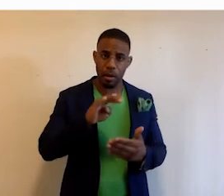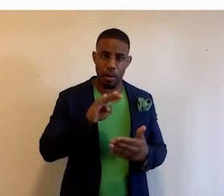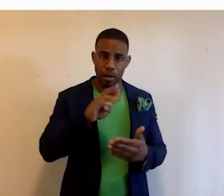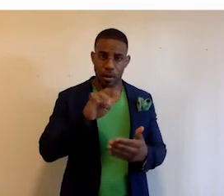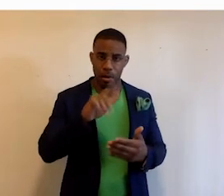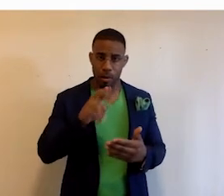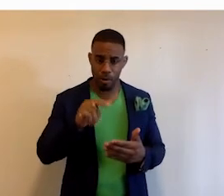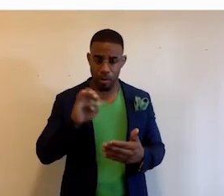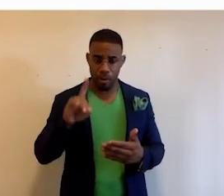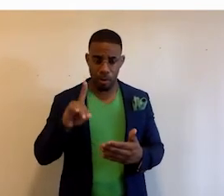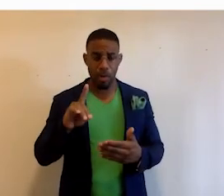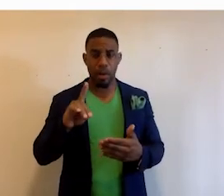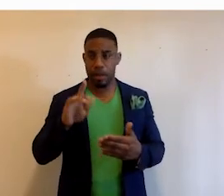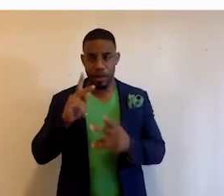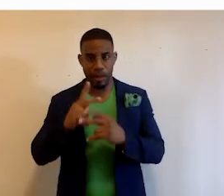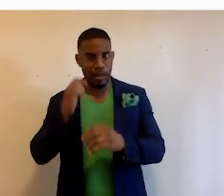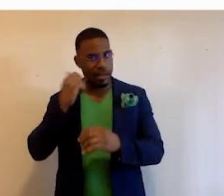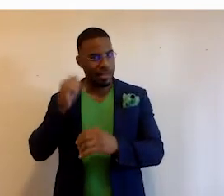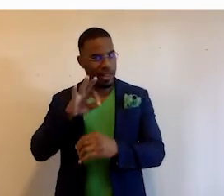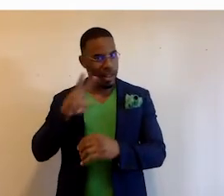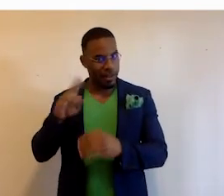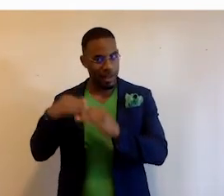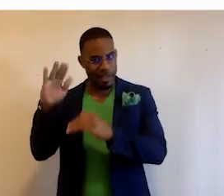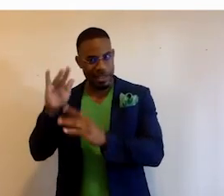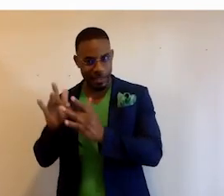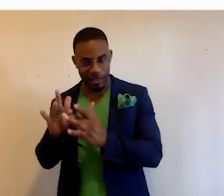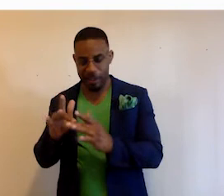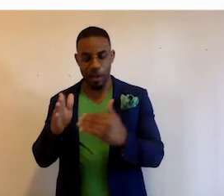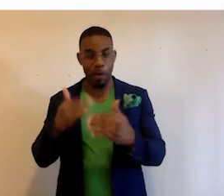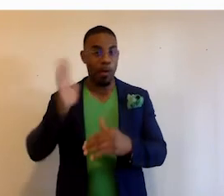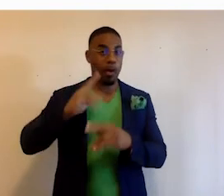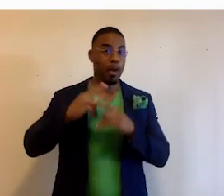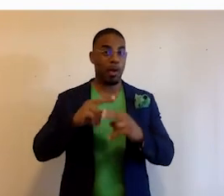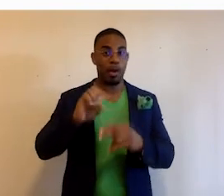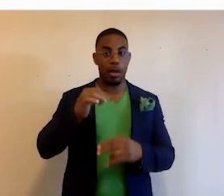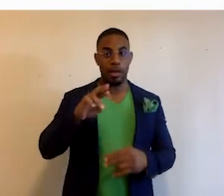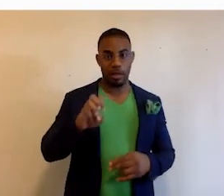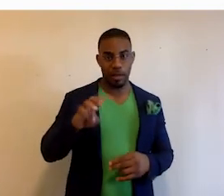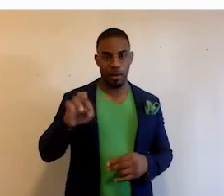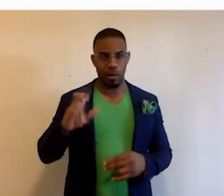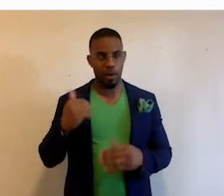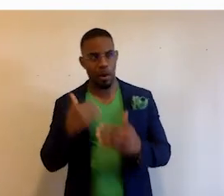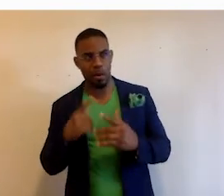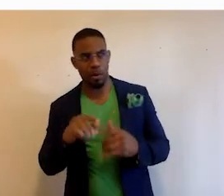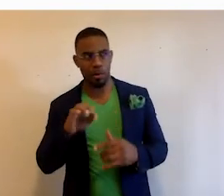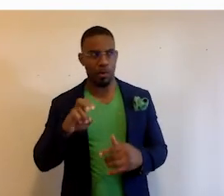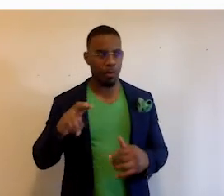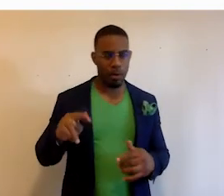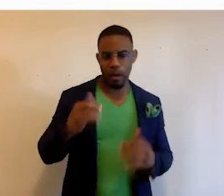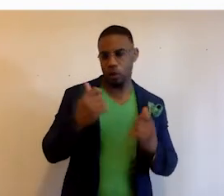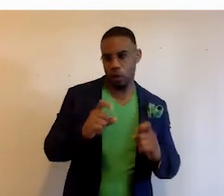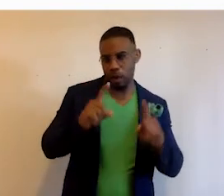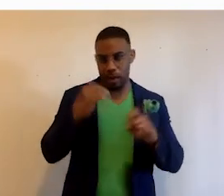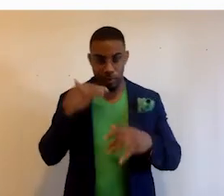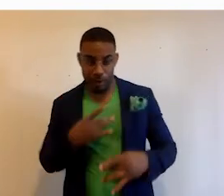preceded the internet. Just keep in mind, it's 1992. From what was then called Shareware, which today would be close to freemium. Try it.